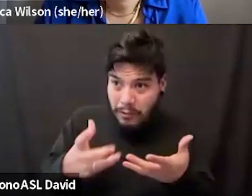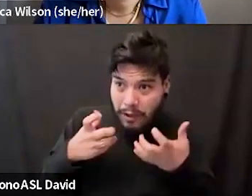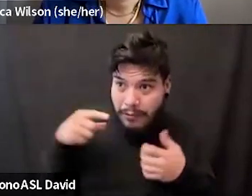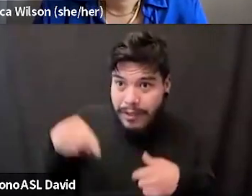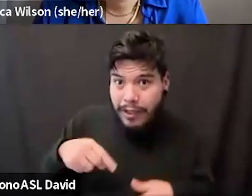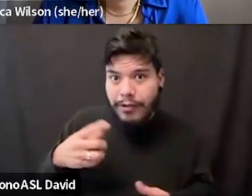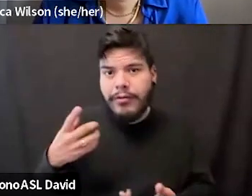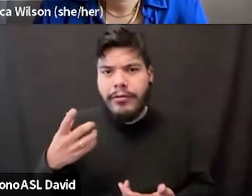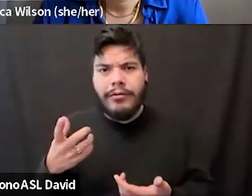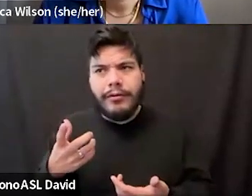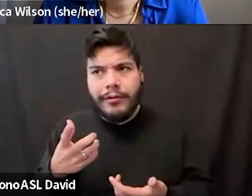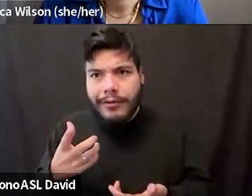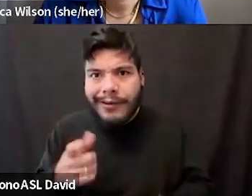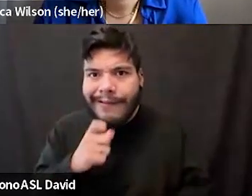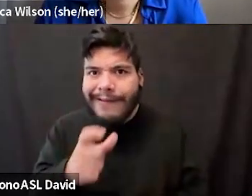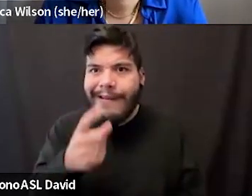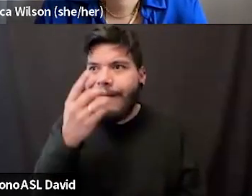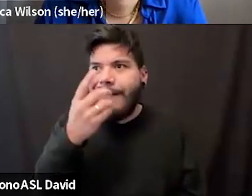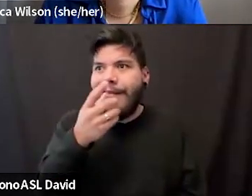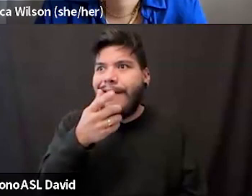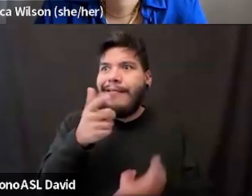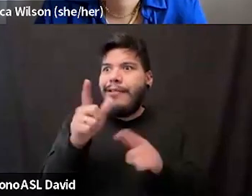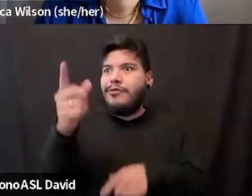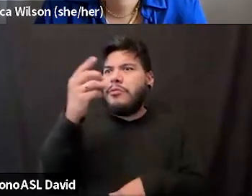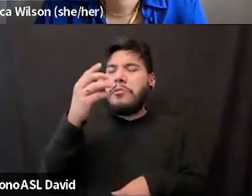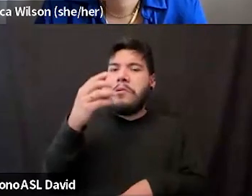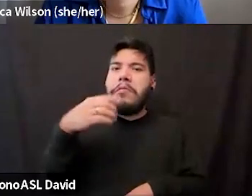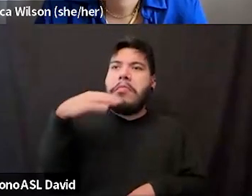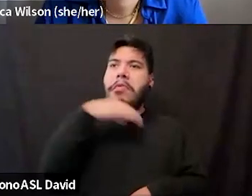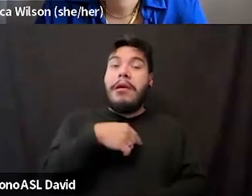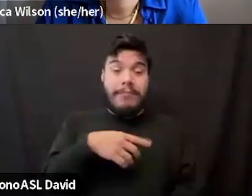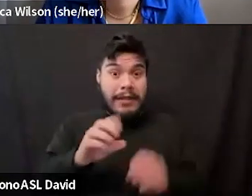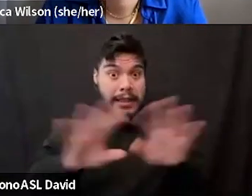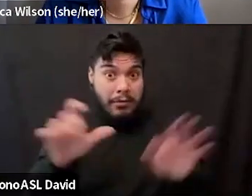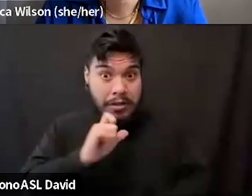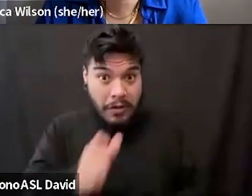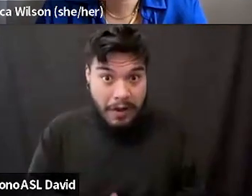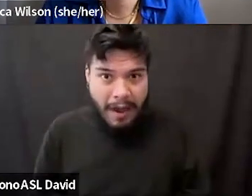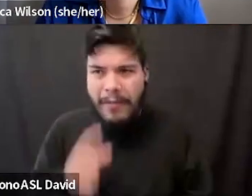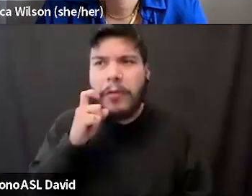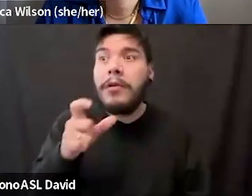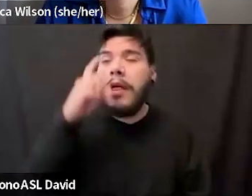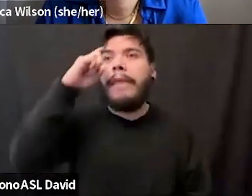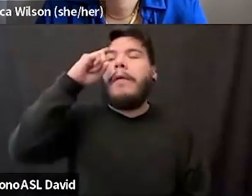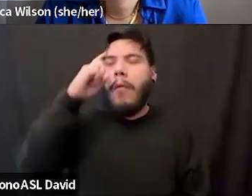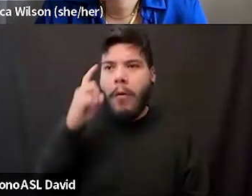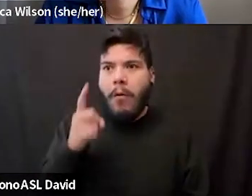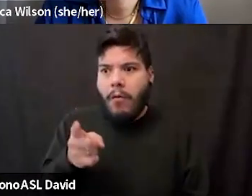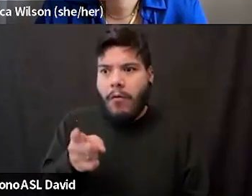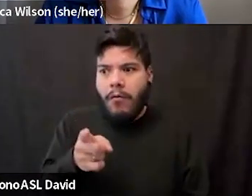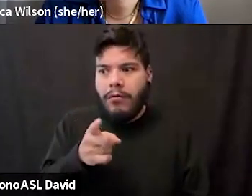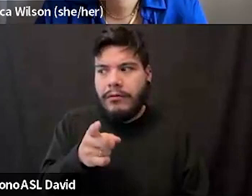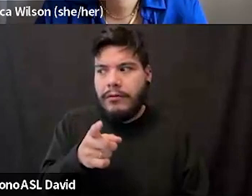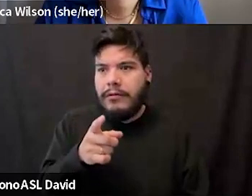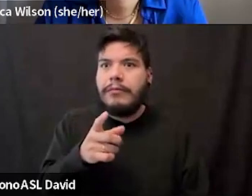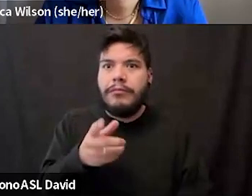You know, and I'm not gonna let you lie to me and say you did, because you clearly didn't. You didn't think to, you know, bring